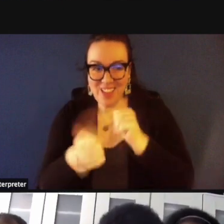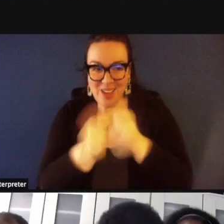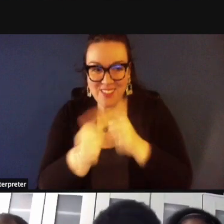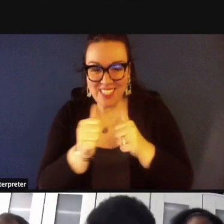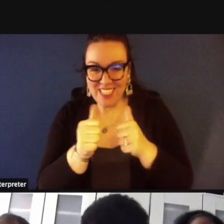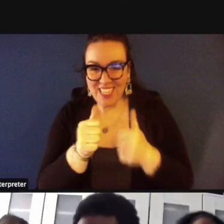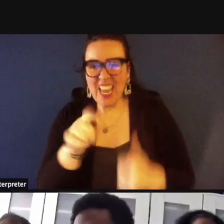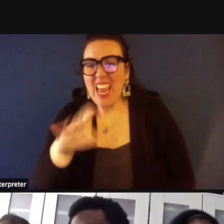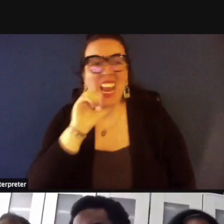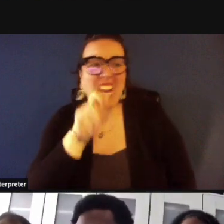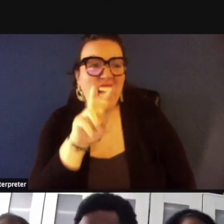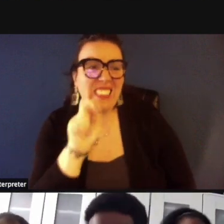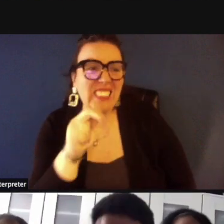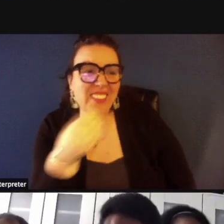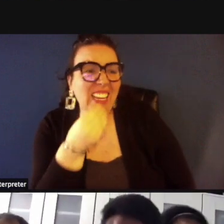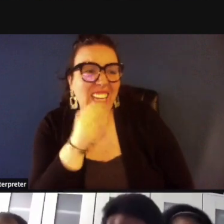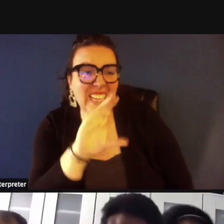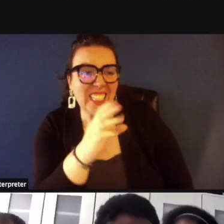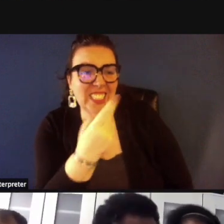even eat chili